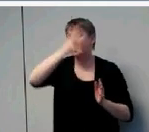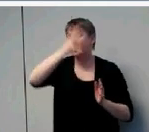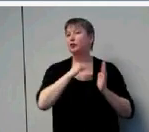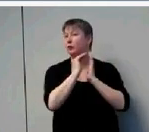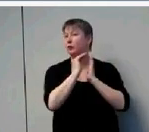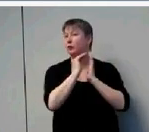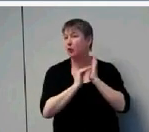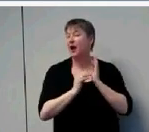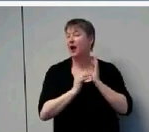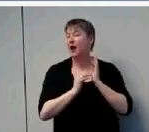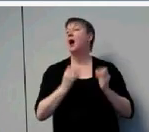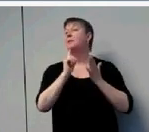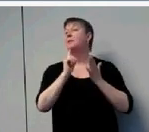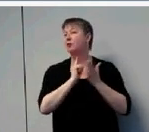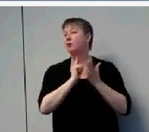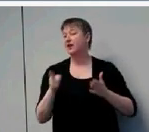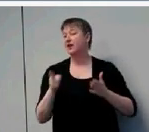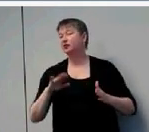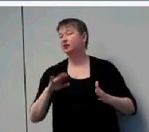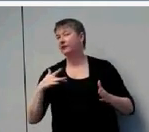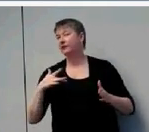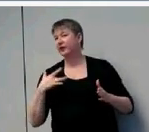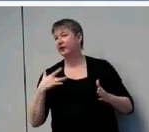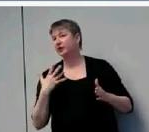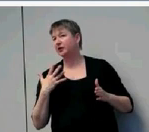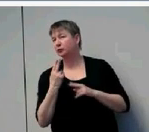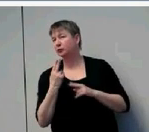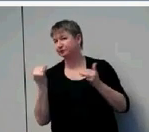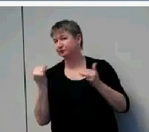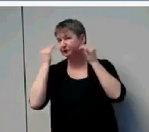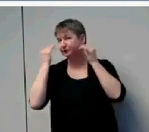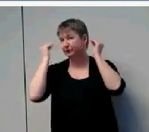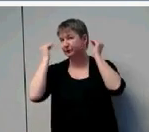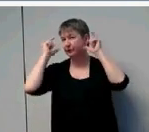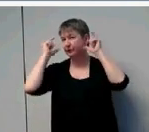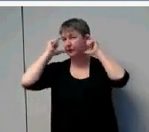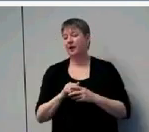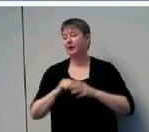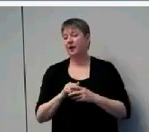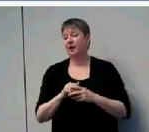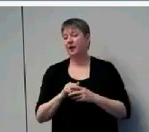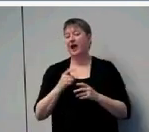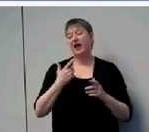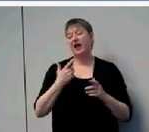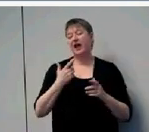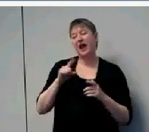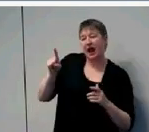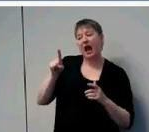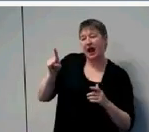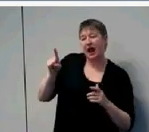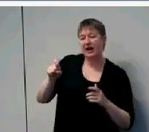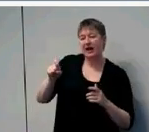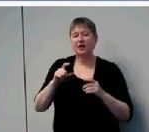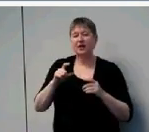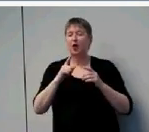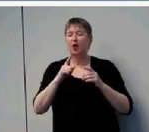they thought the child was using the hearing aids. And then we had them rate the consistency across daily situations and talk